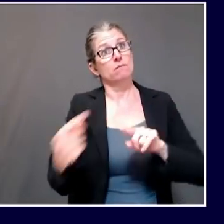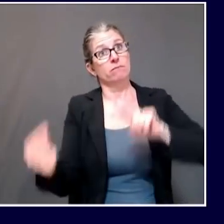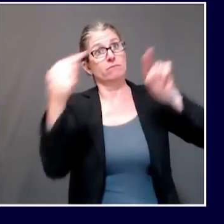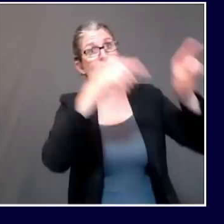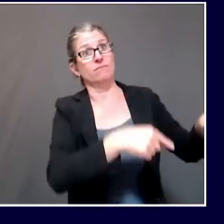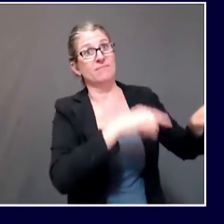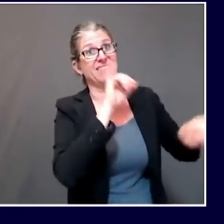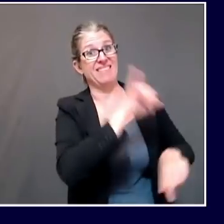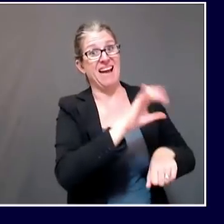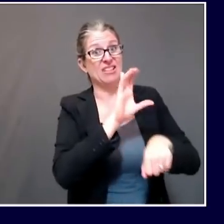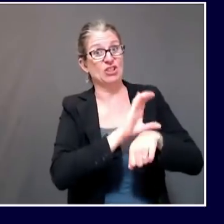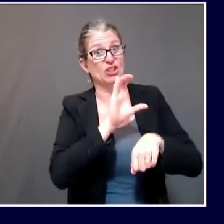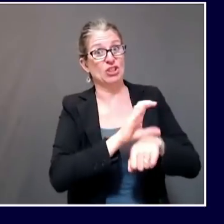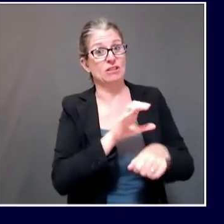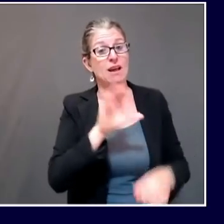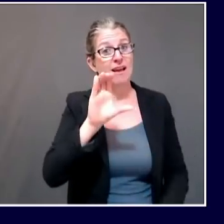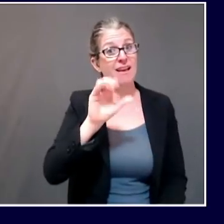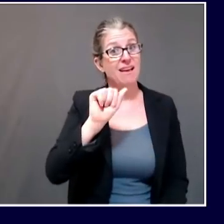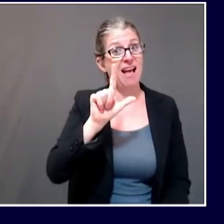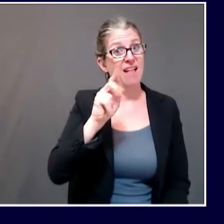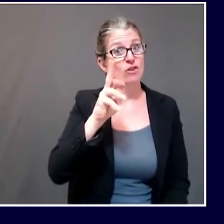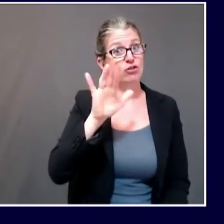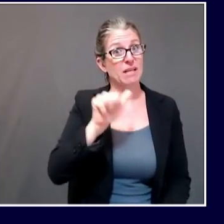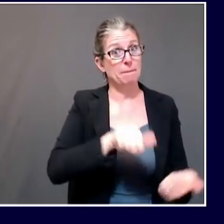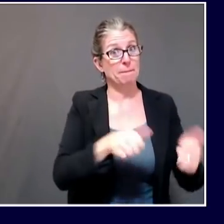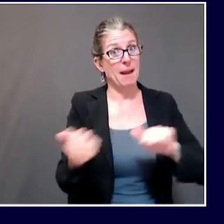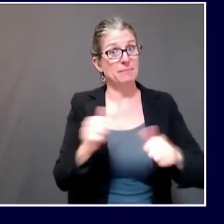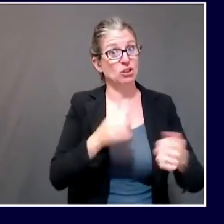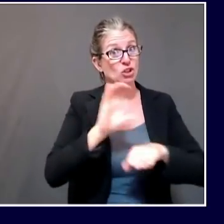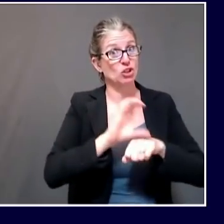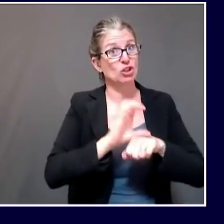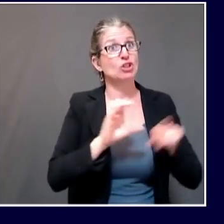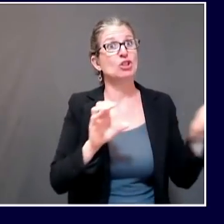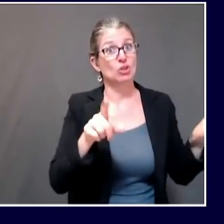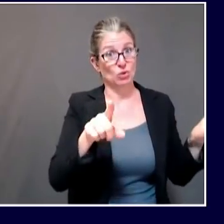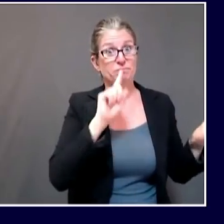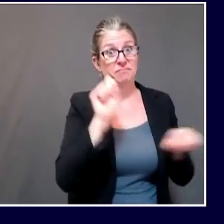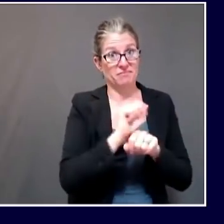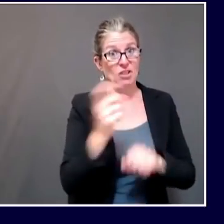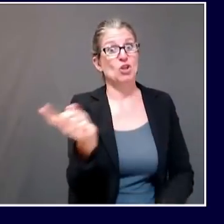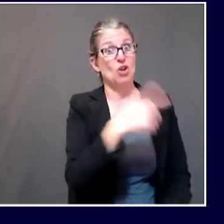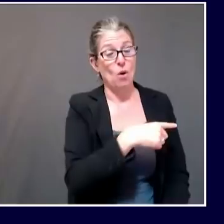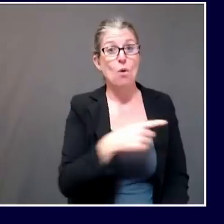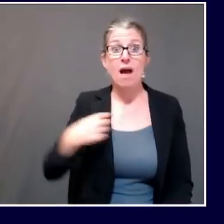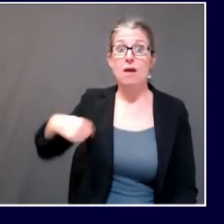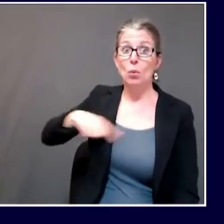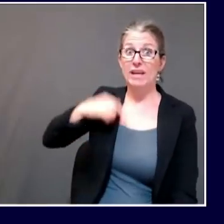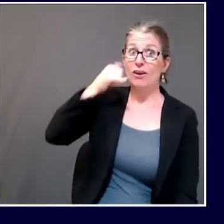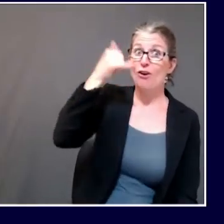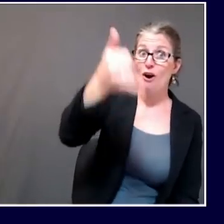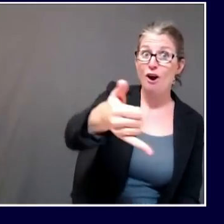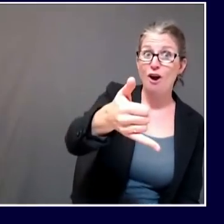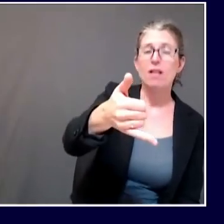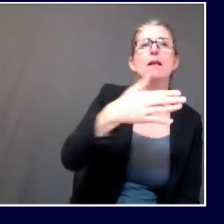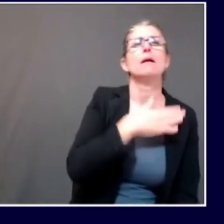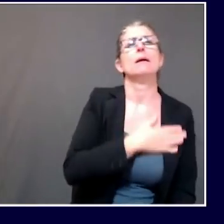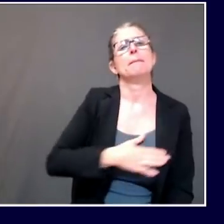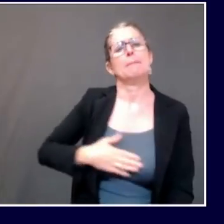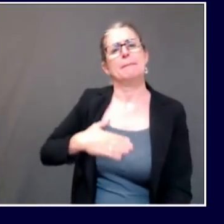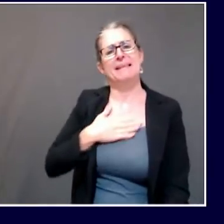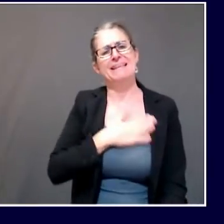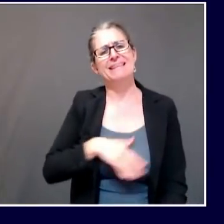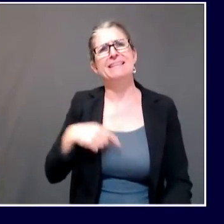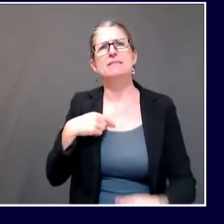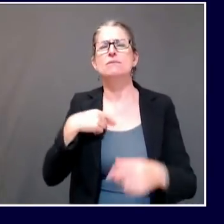and if you happen to get a call from someone at Maine CDC, please know that our goal here is to work with